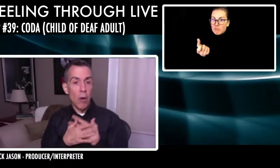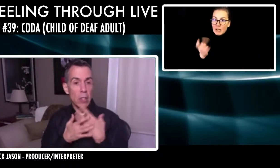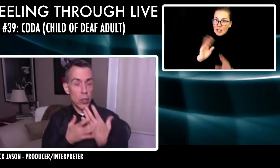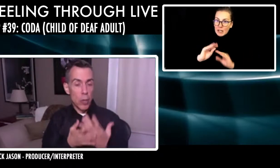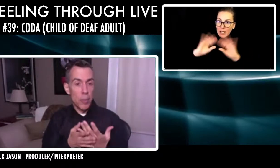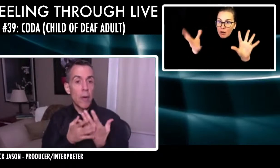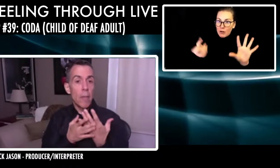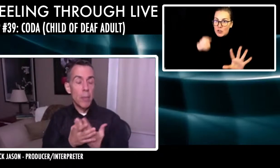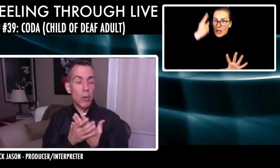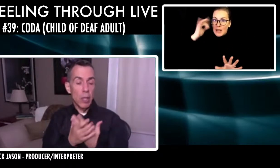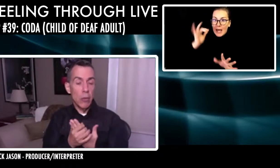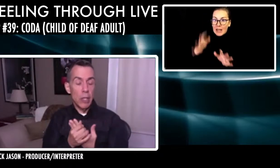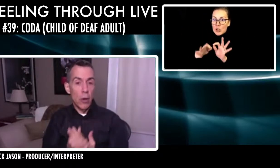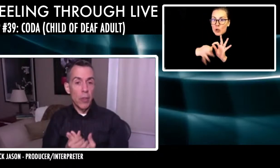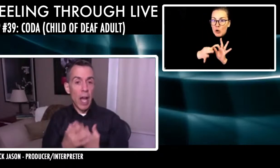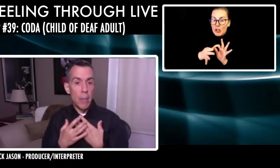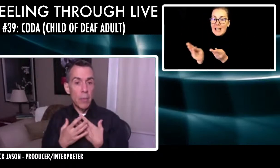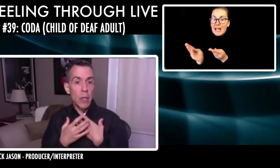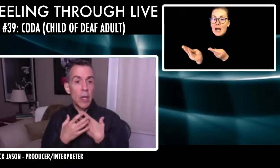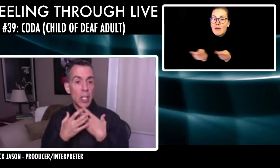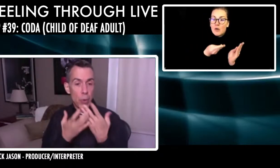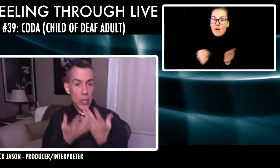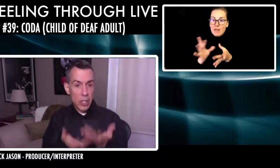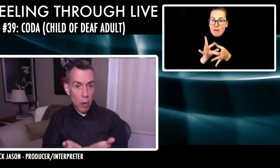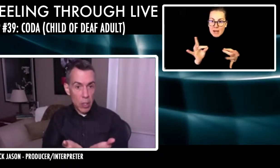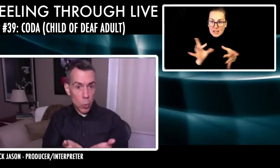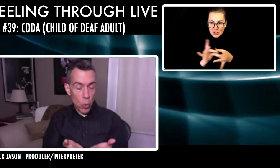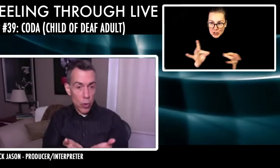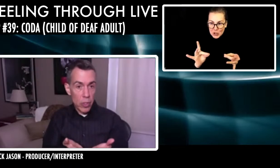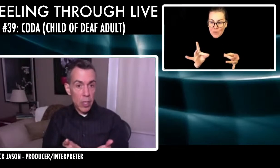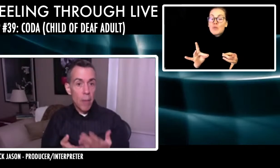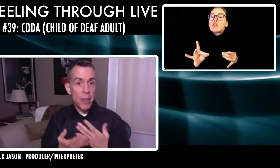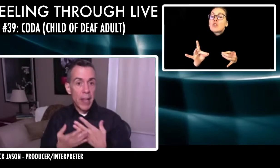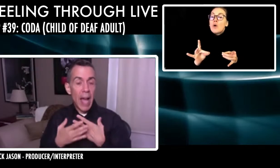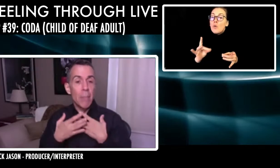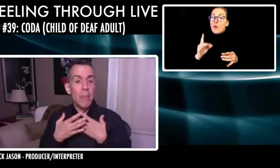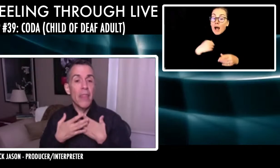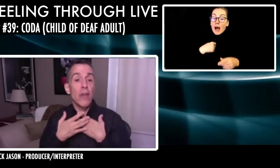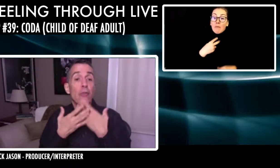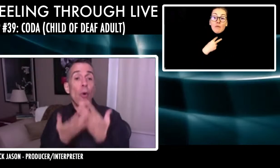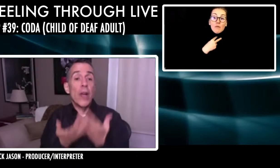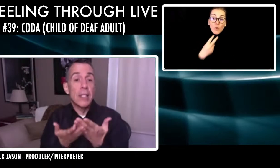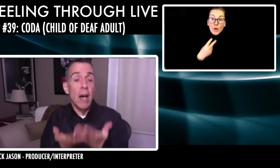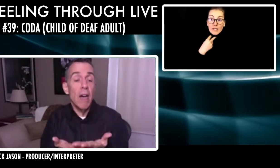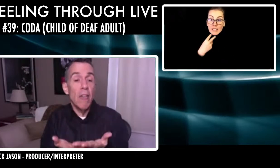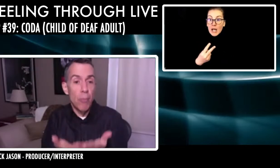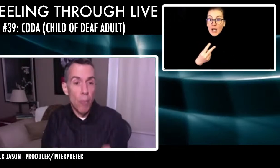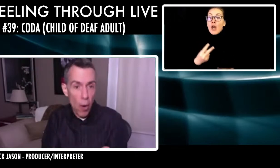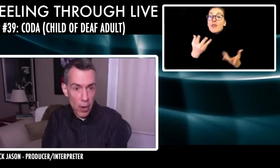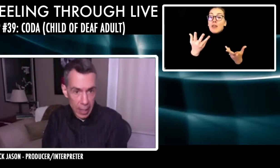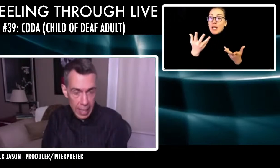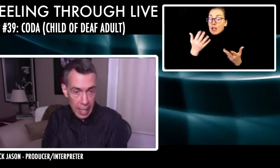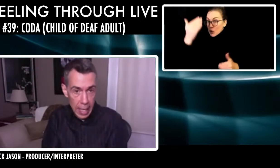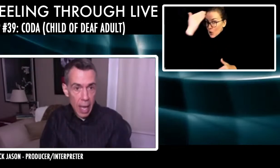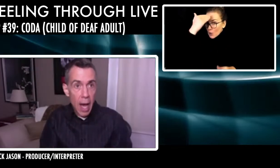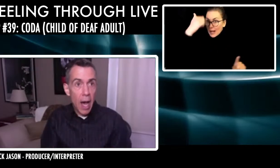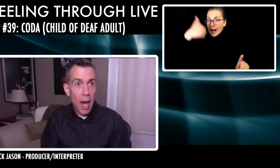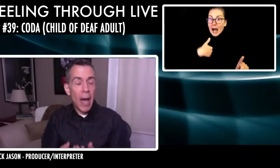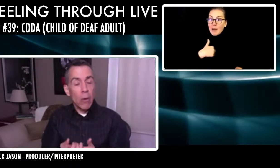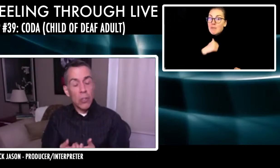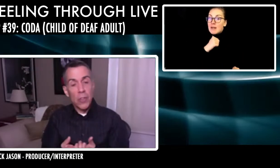being Marley's interpreter, people clearly know that I'm expressing Marley's words, but that I am not the voice of Marley.